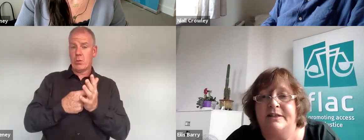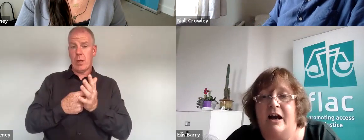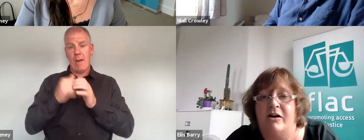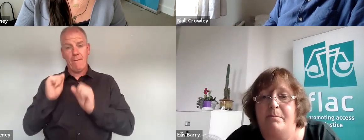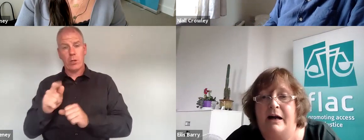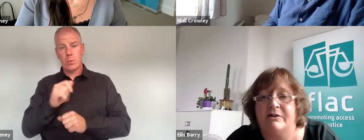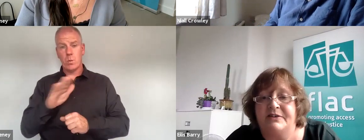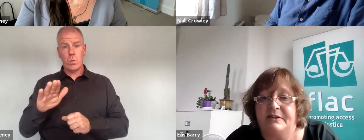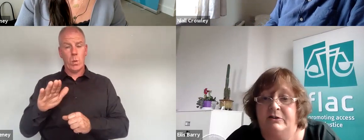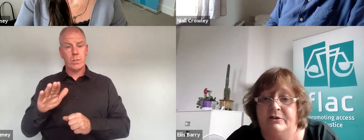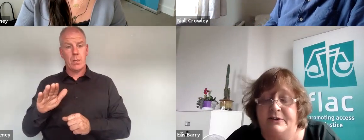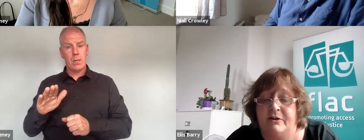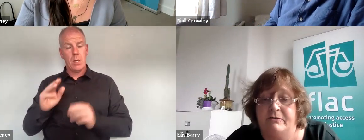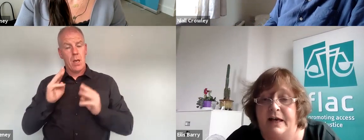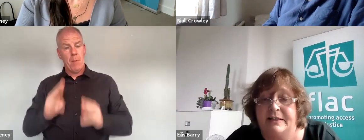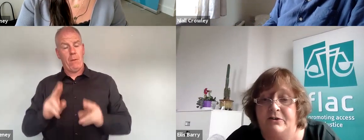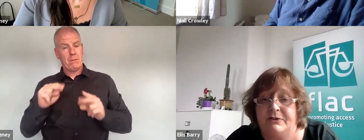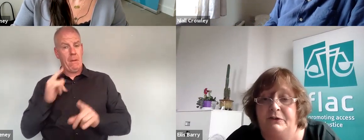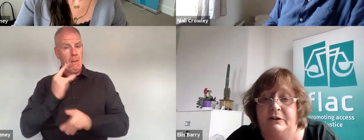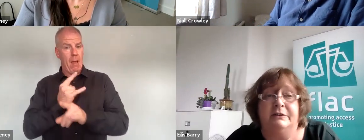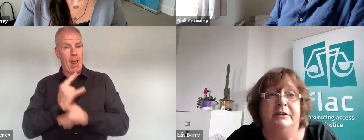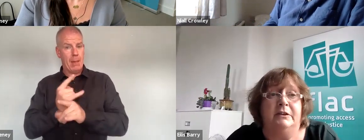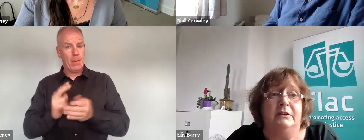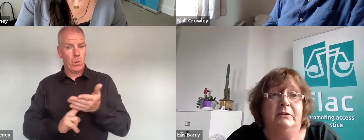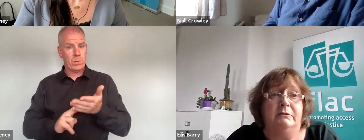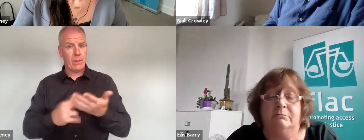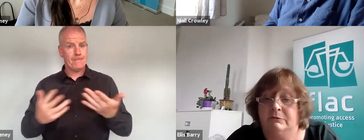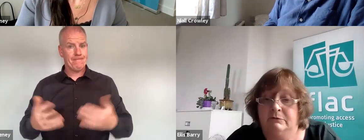tools or powers that could serve as useful